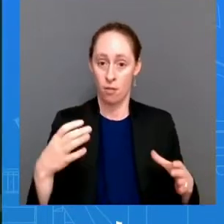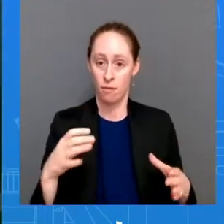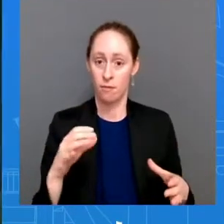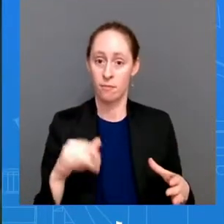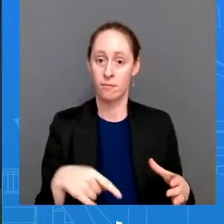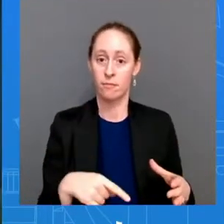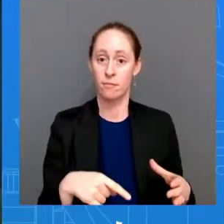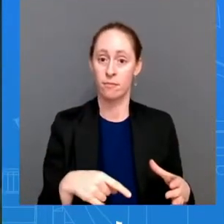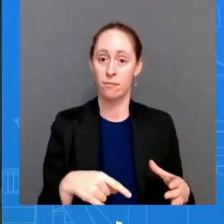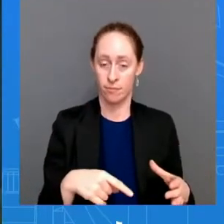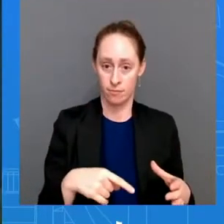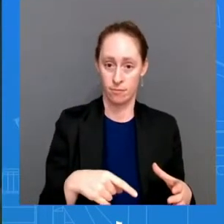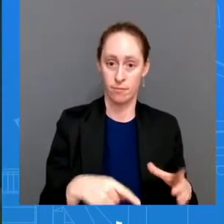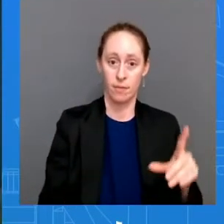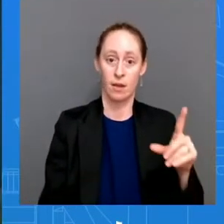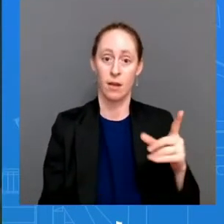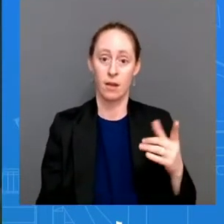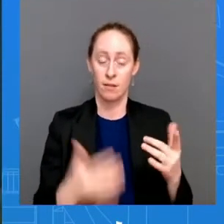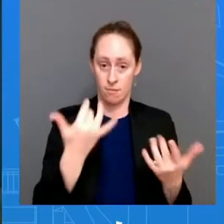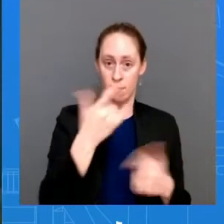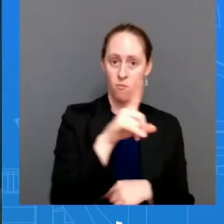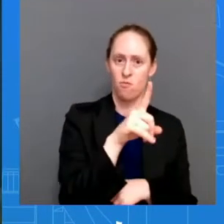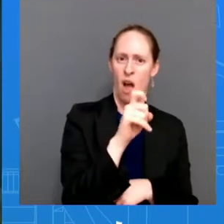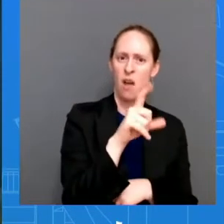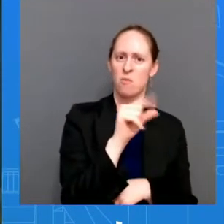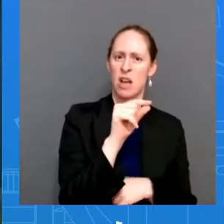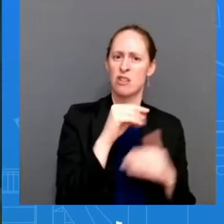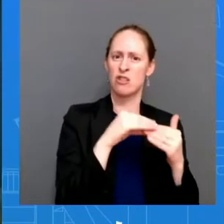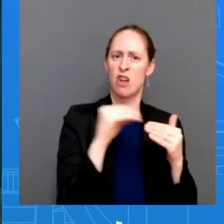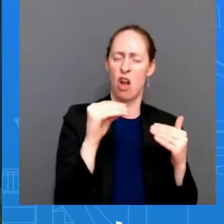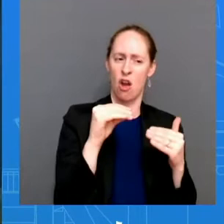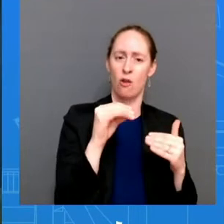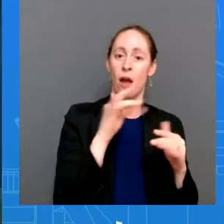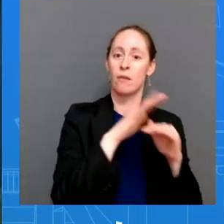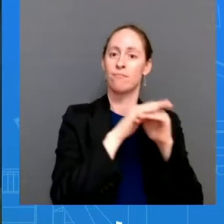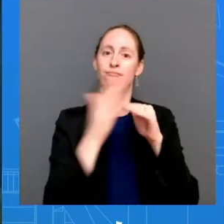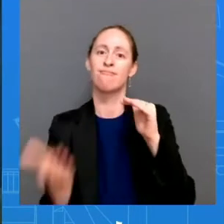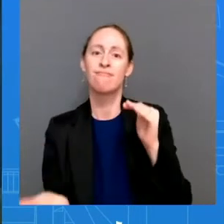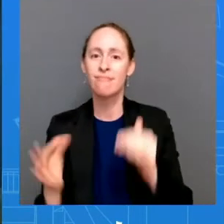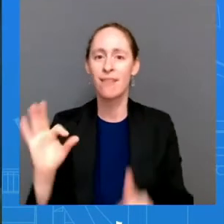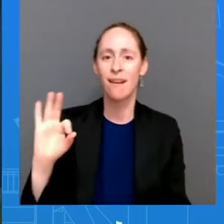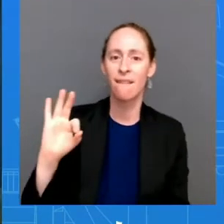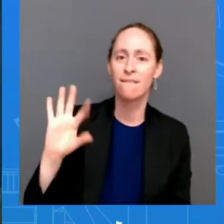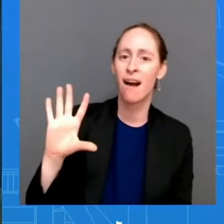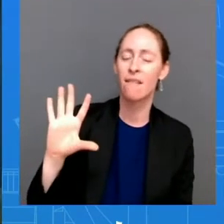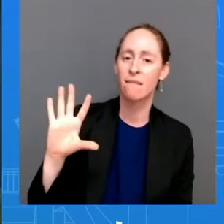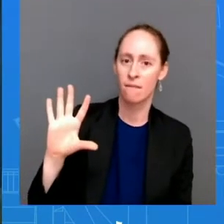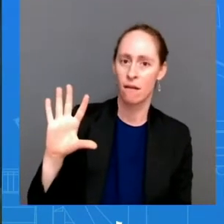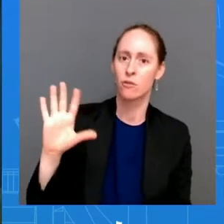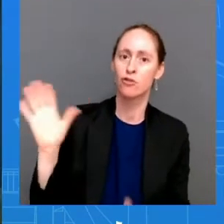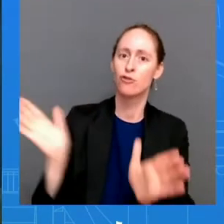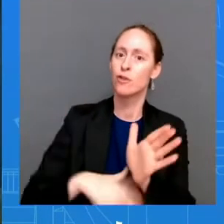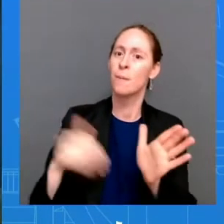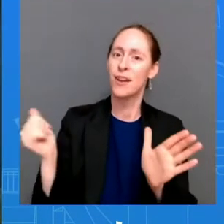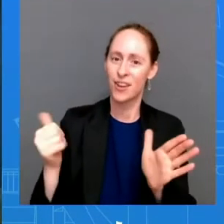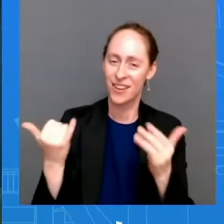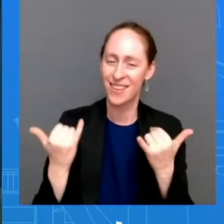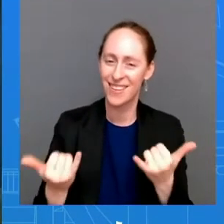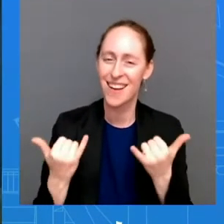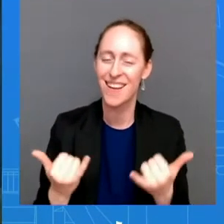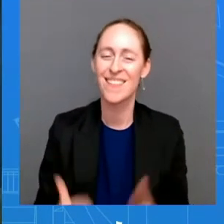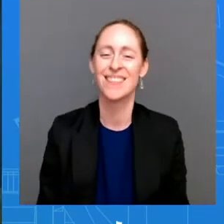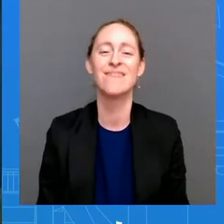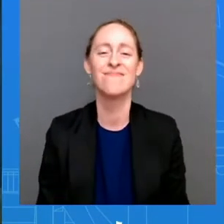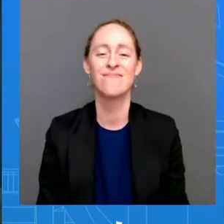uh i think movement that we have seen uh and uh again you know we're not members of the